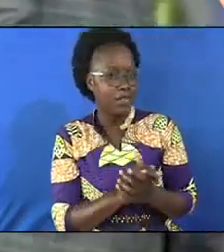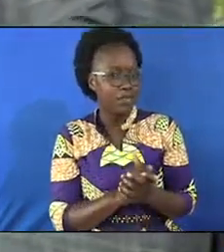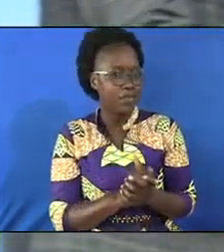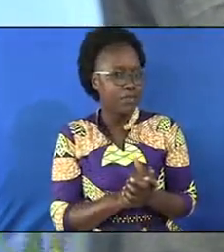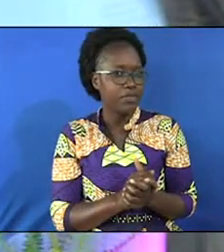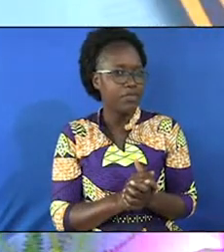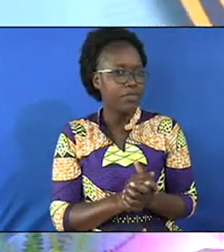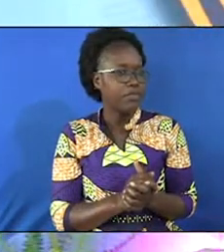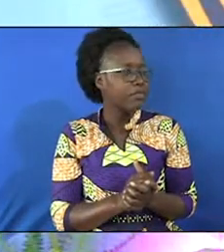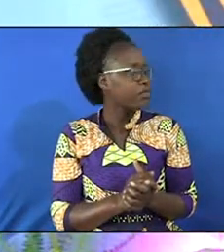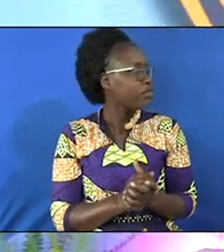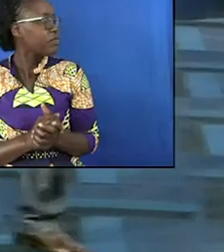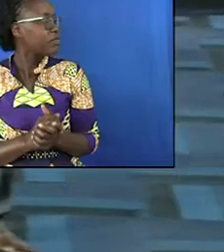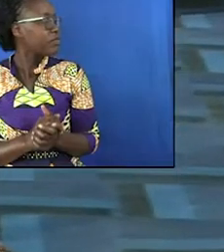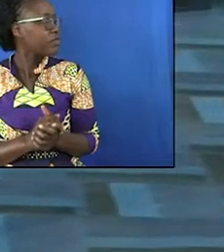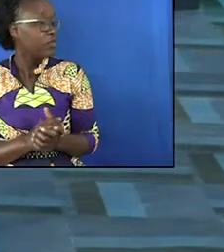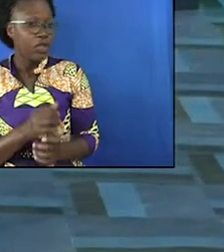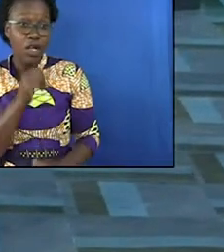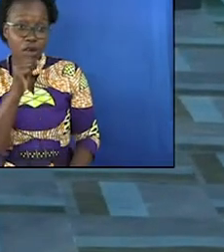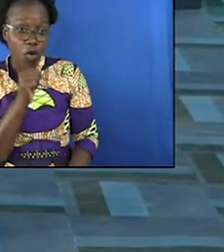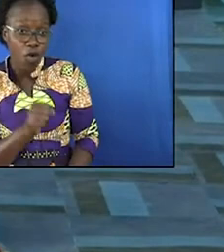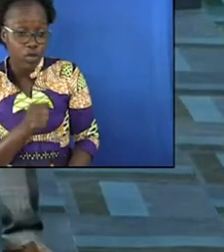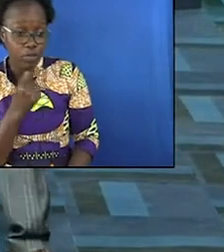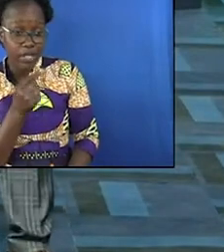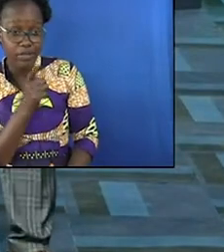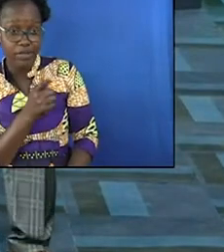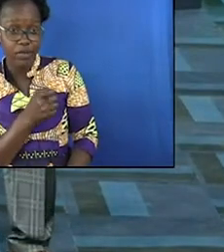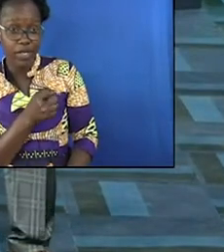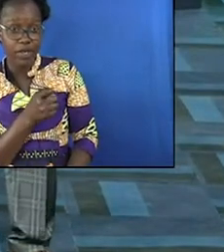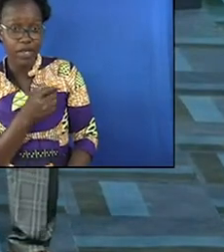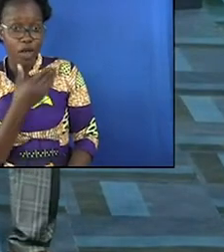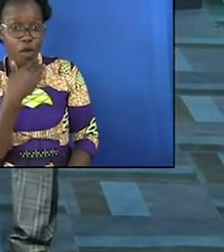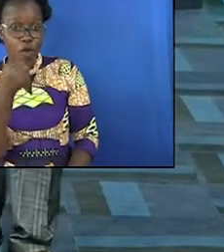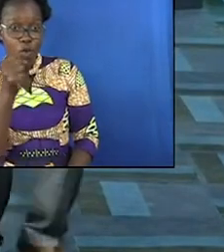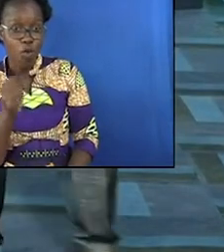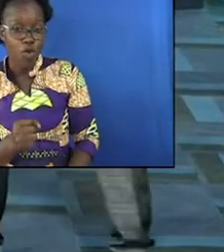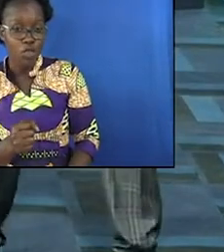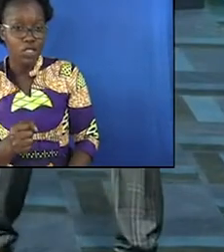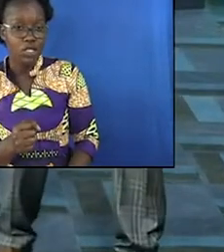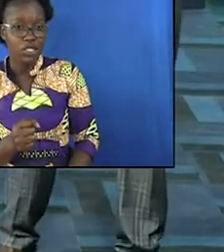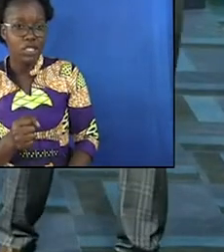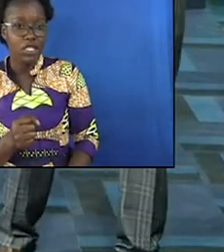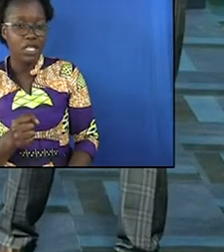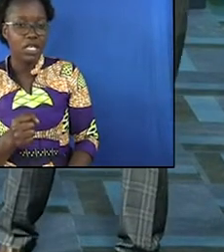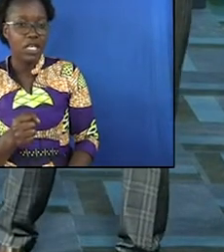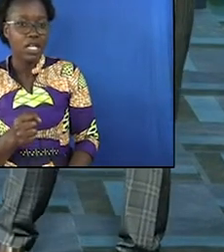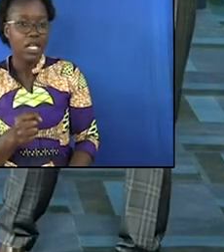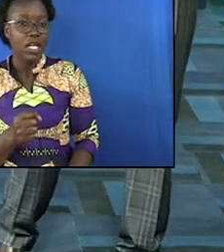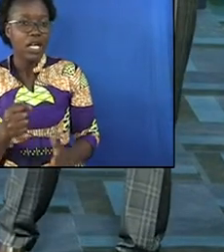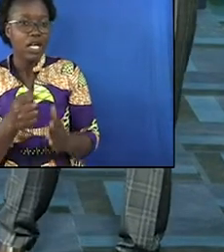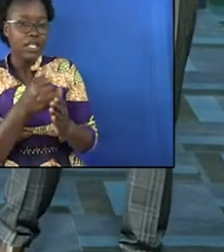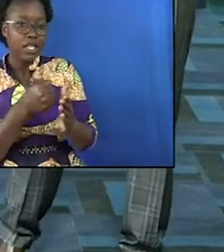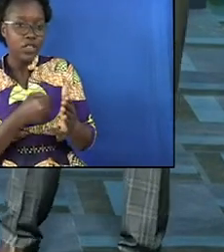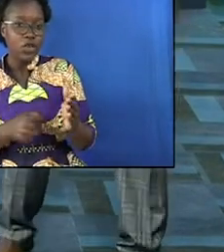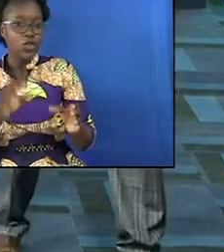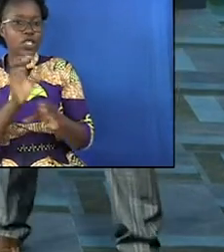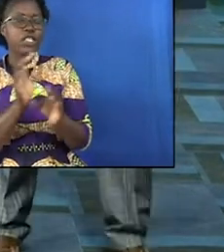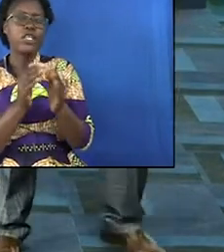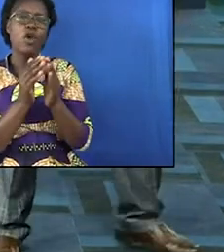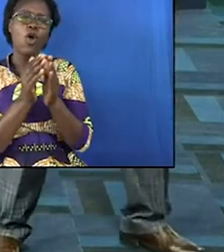saying Mose old man the door to the church is wide open